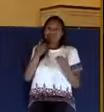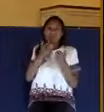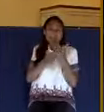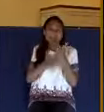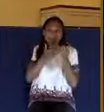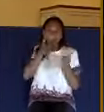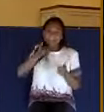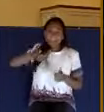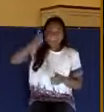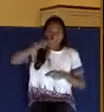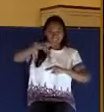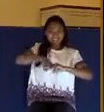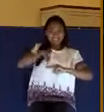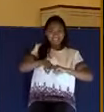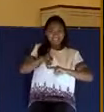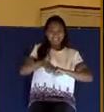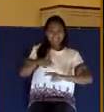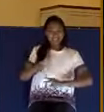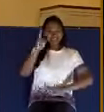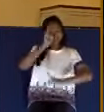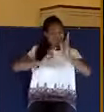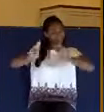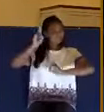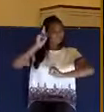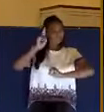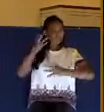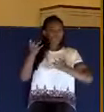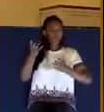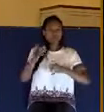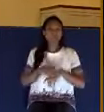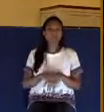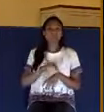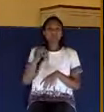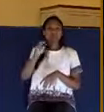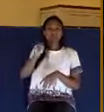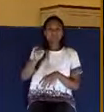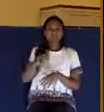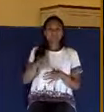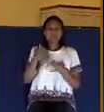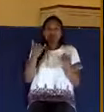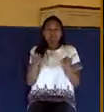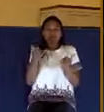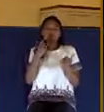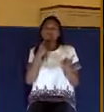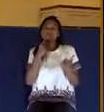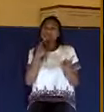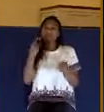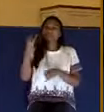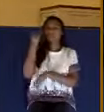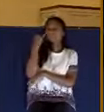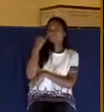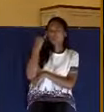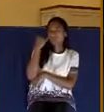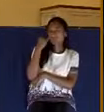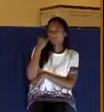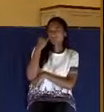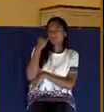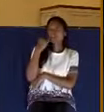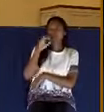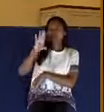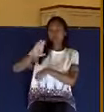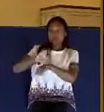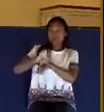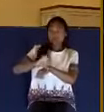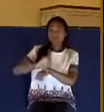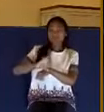James is kind of giving a hypothetical situation that illustrated something that happened in that church and that era all